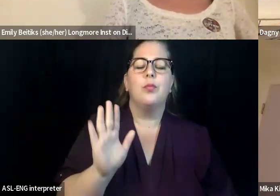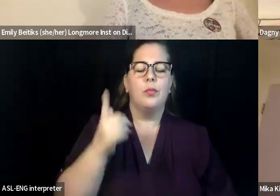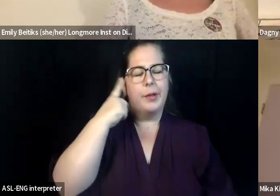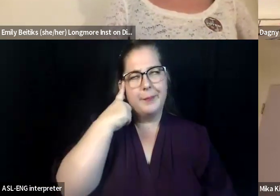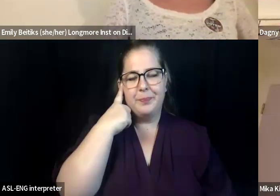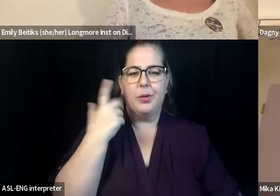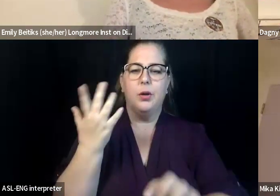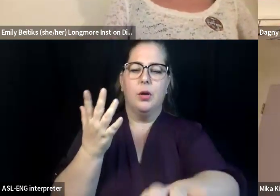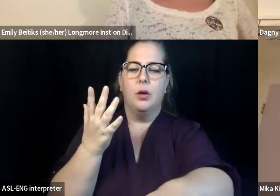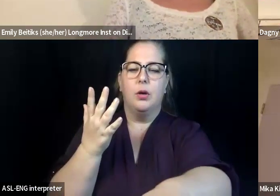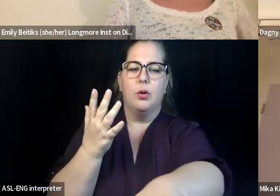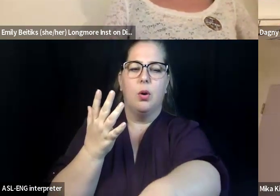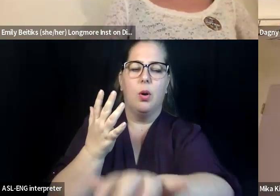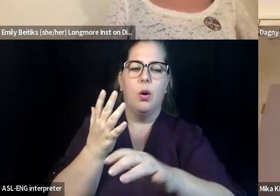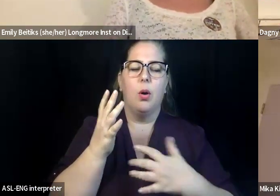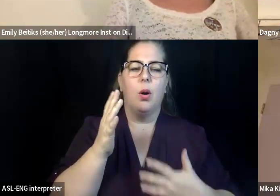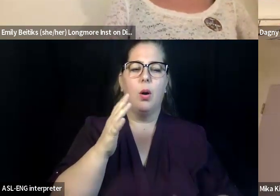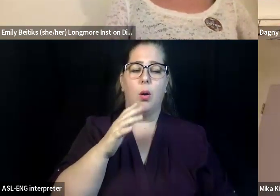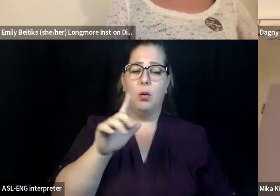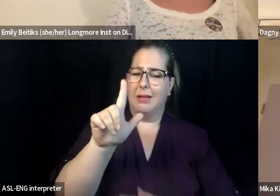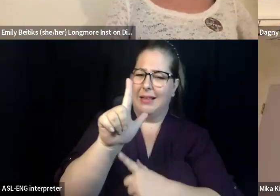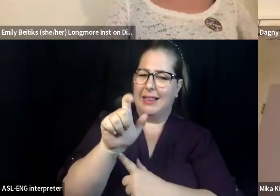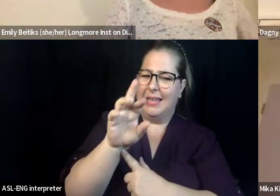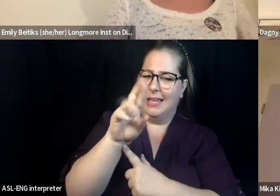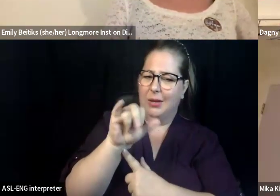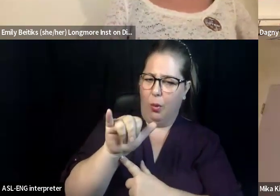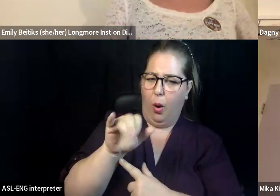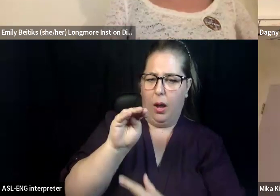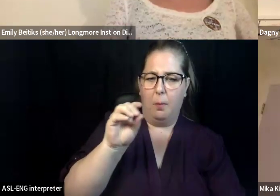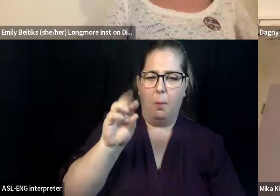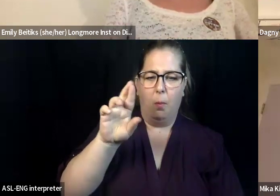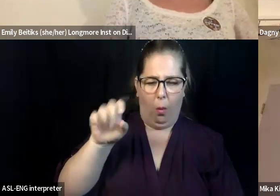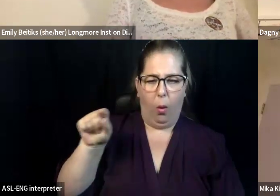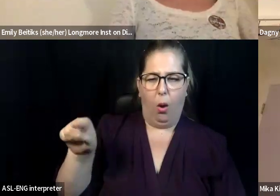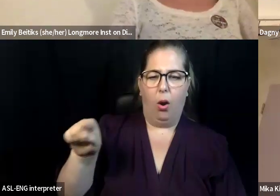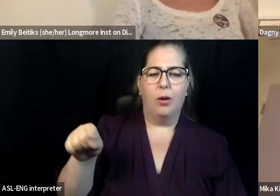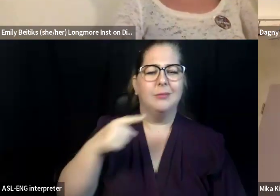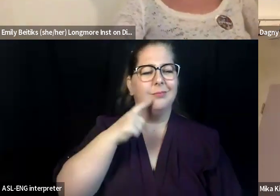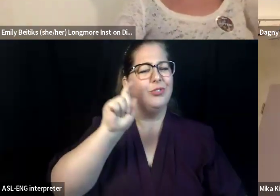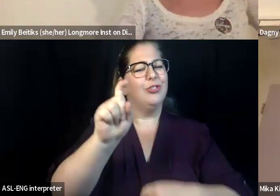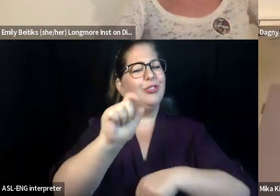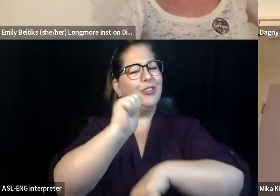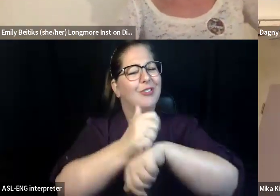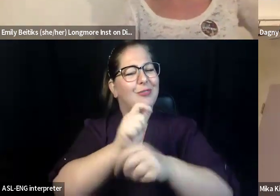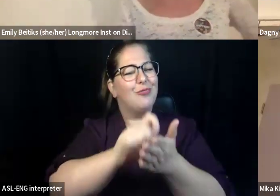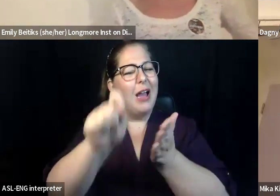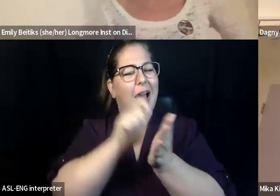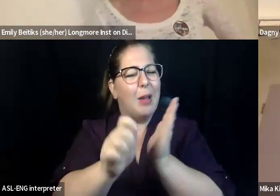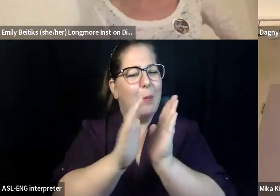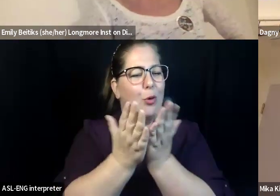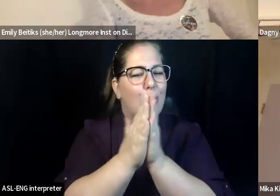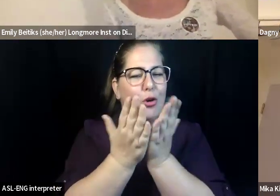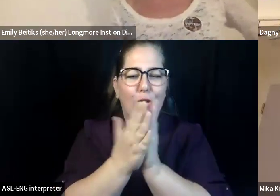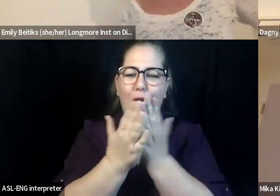Leroy Moore, there should be a book about your process to bring this forward to the community because most of the times these centers are only on